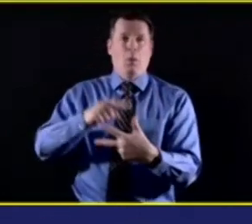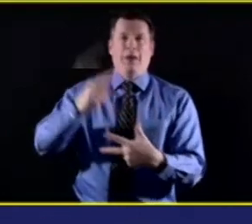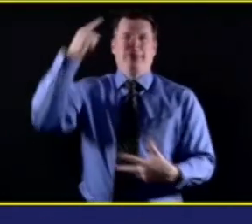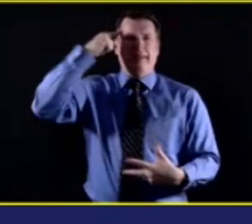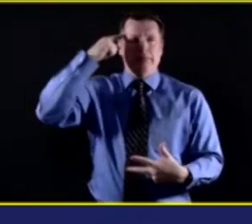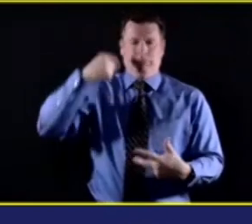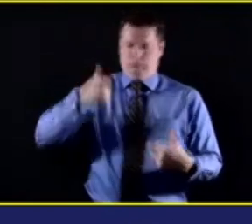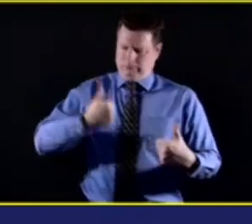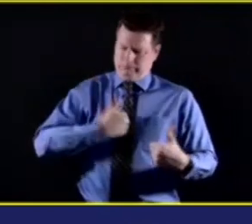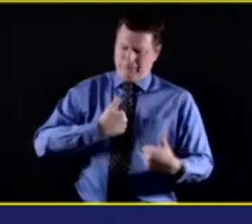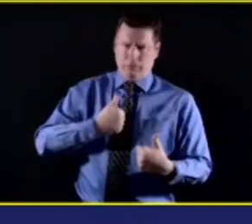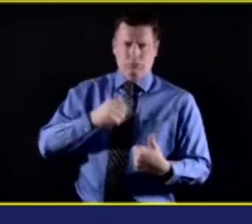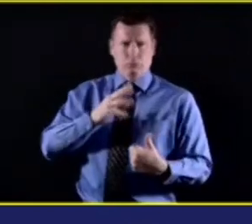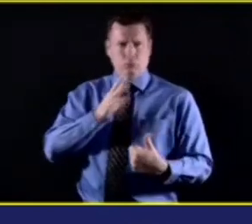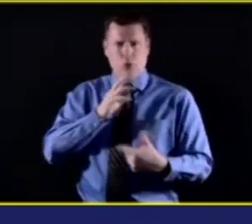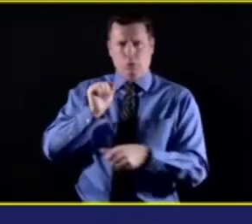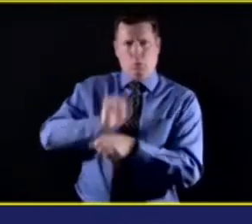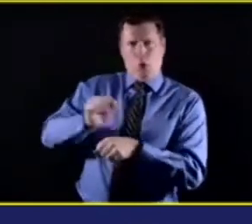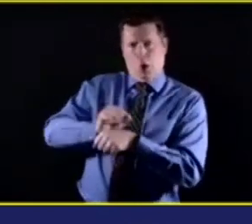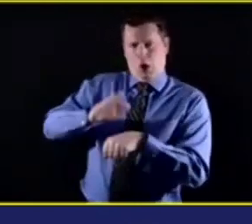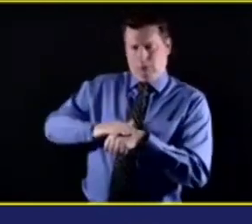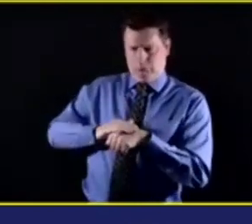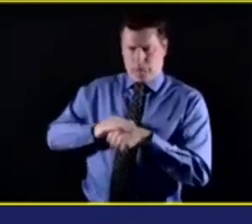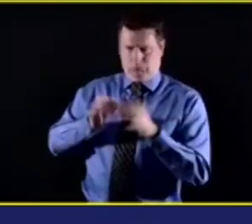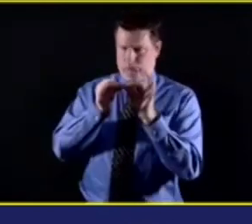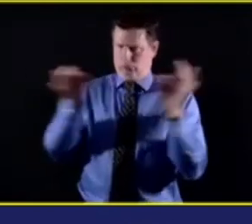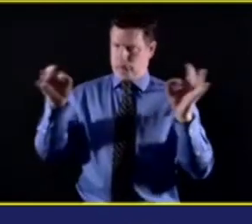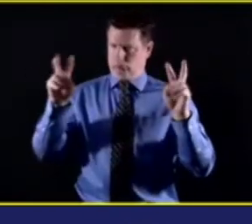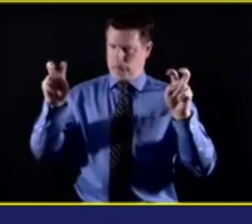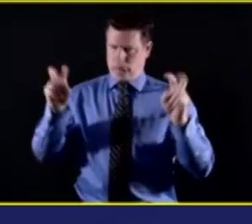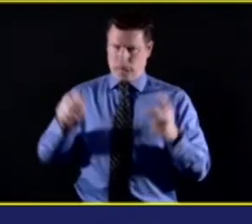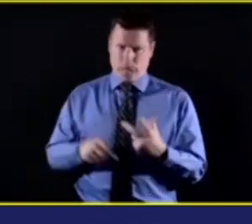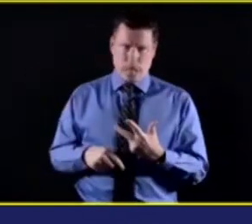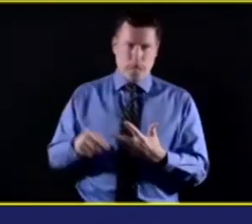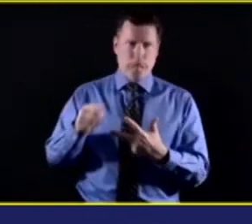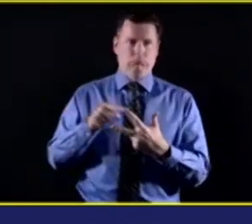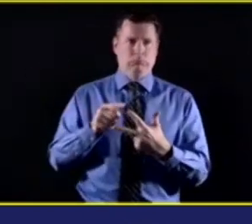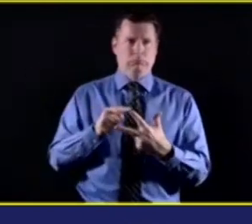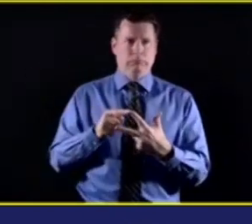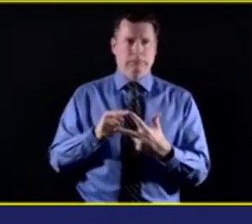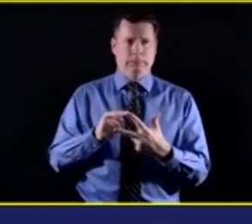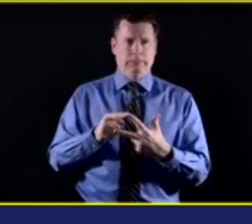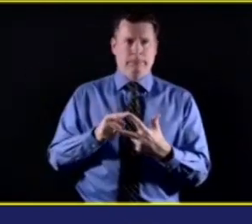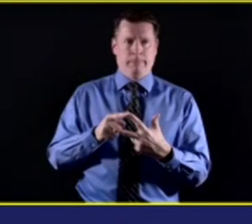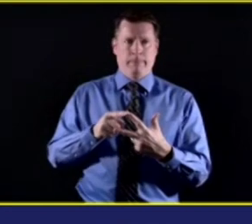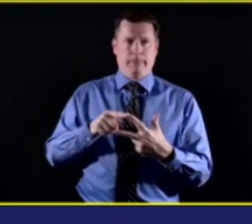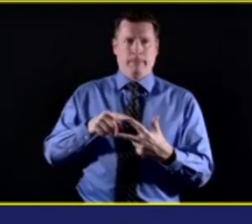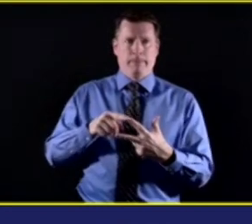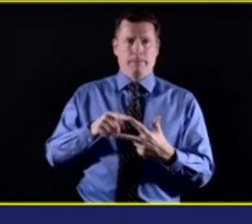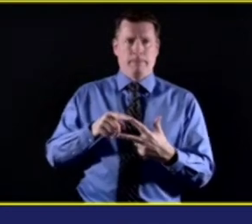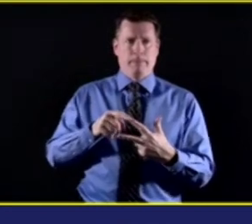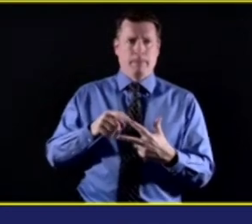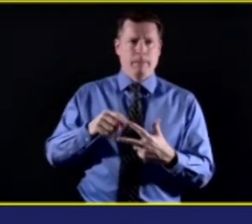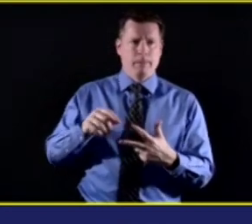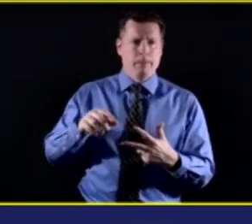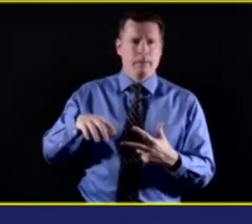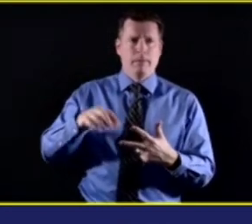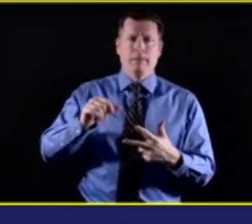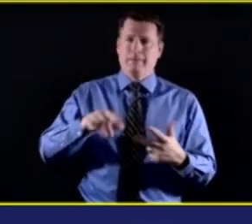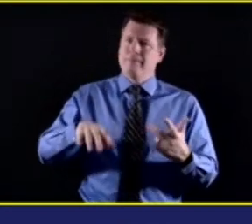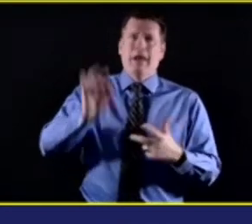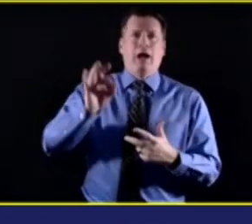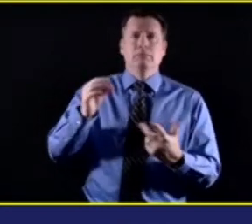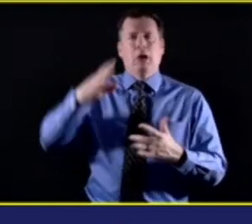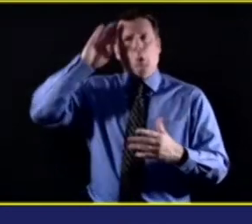doing. So what kind of behaviors can you engage in even in our limited circumstances that can promote connectedness for